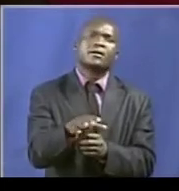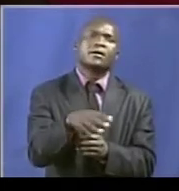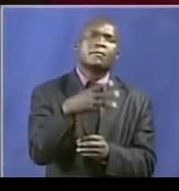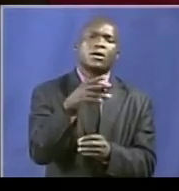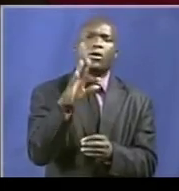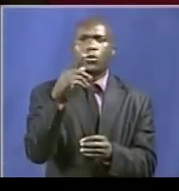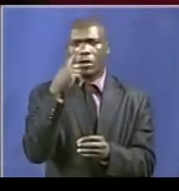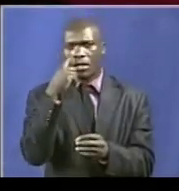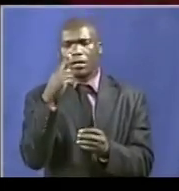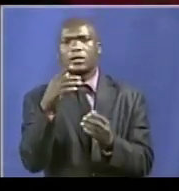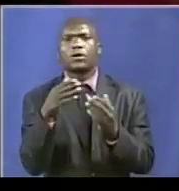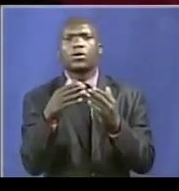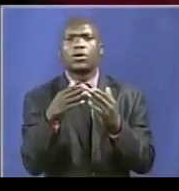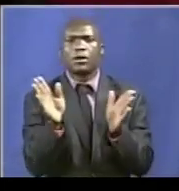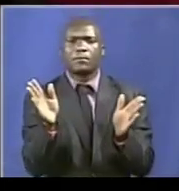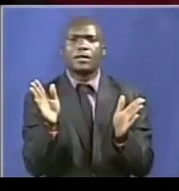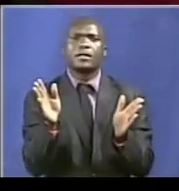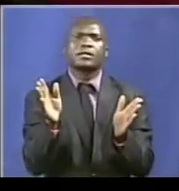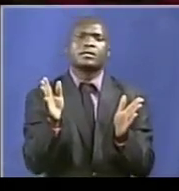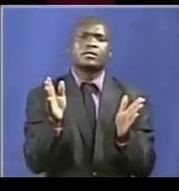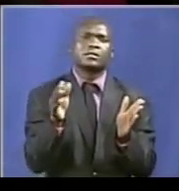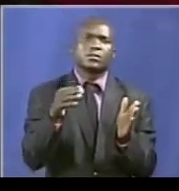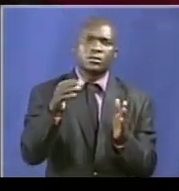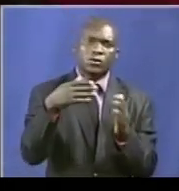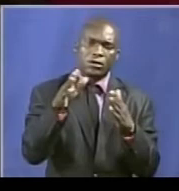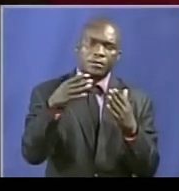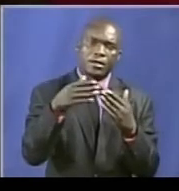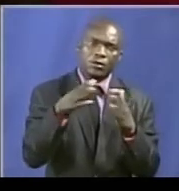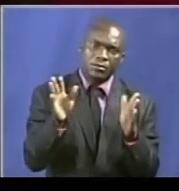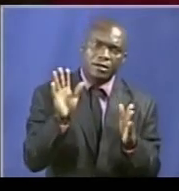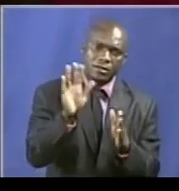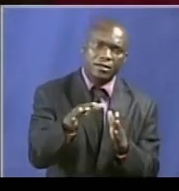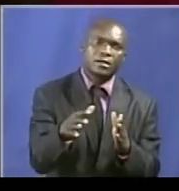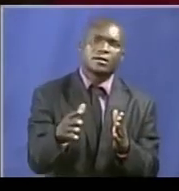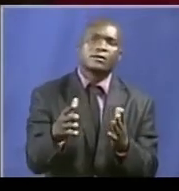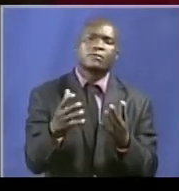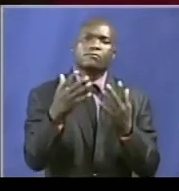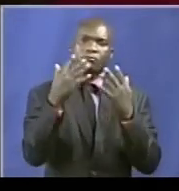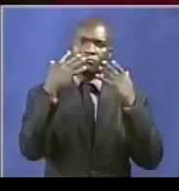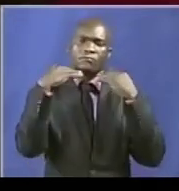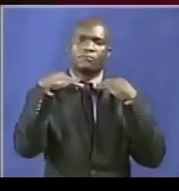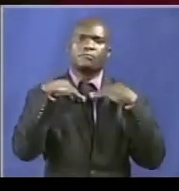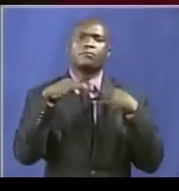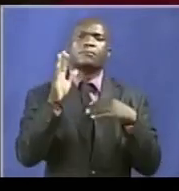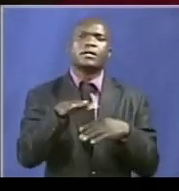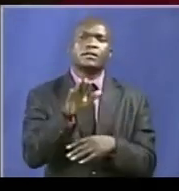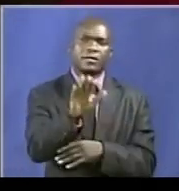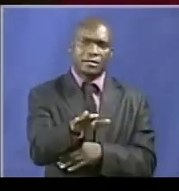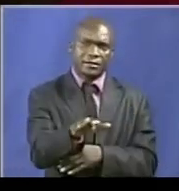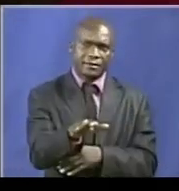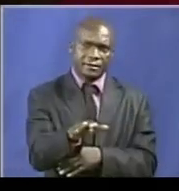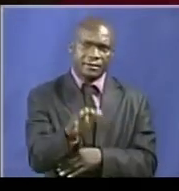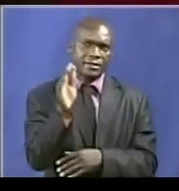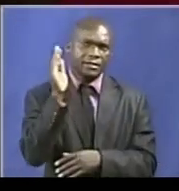door opens and there is that flush of air would be blown up and then